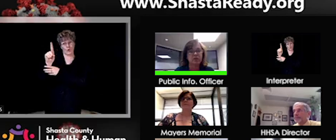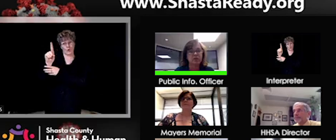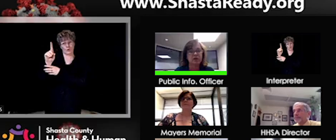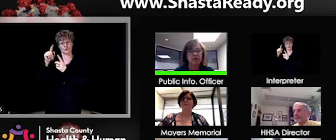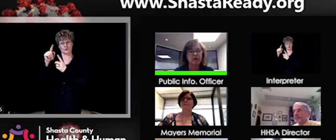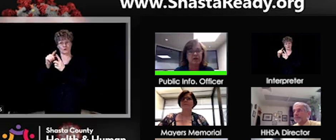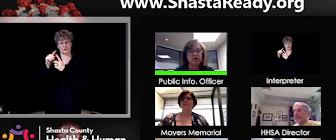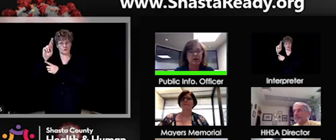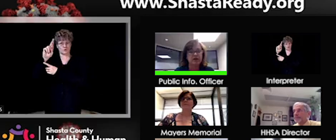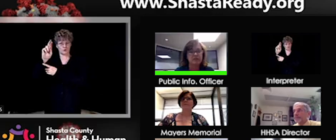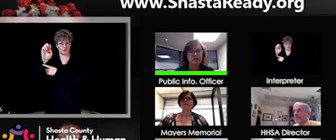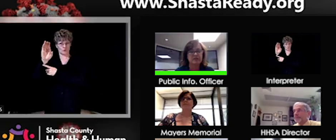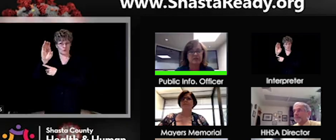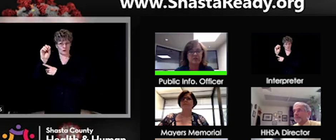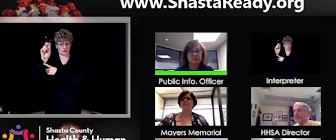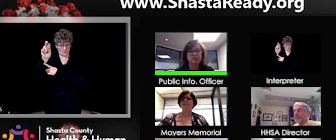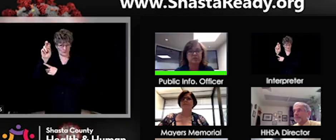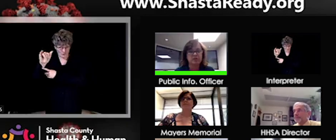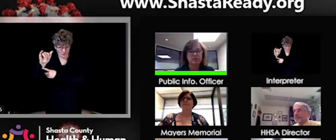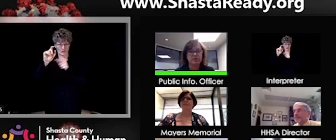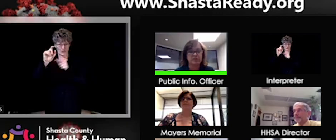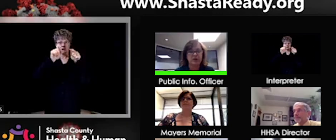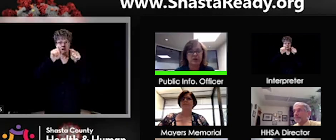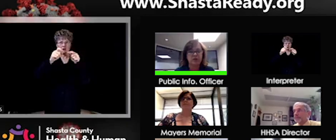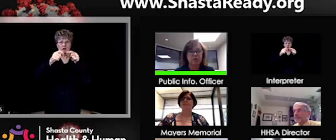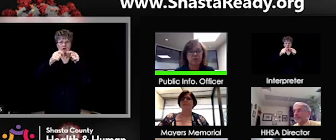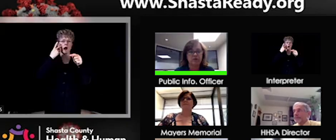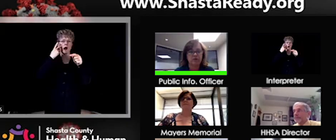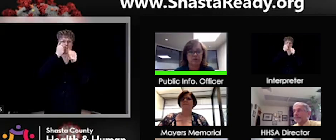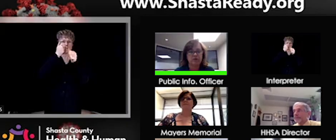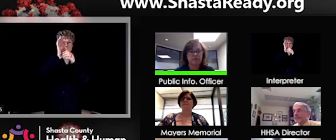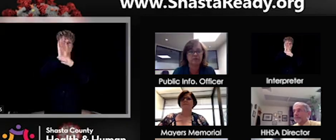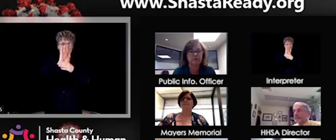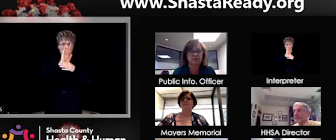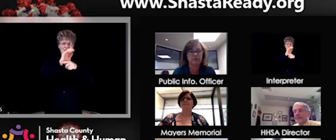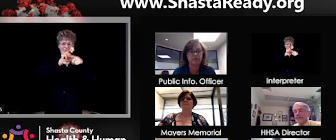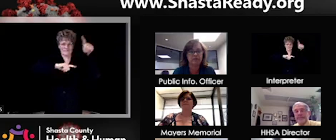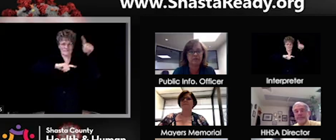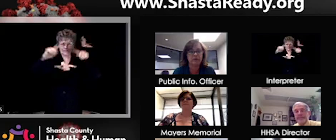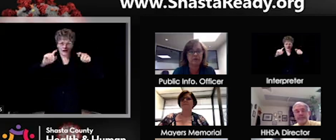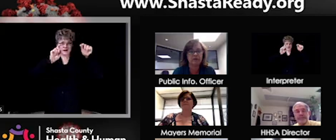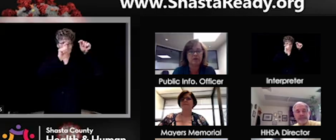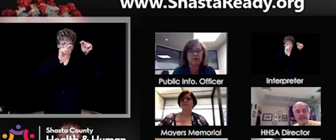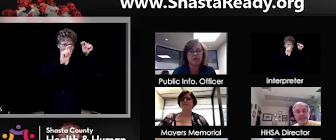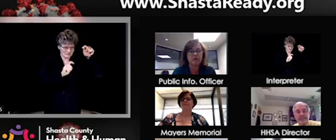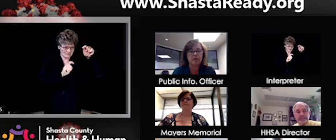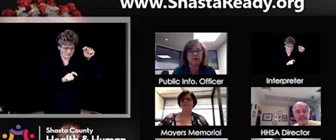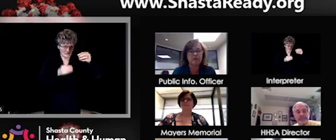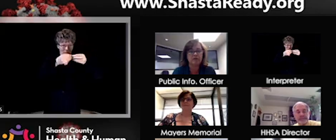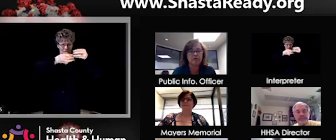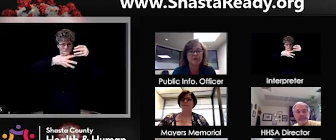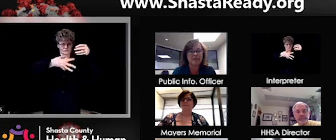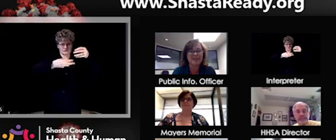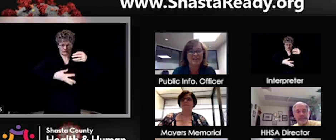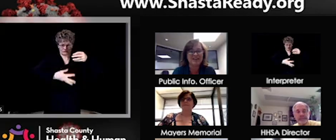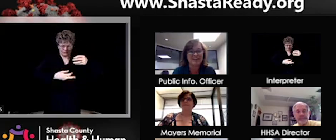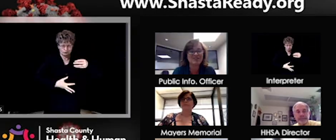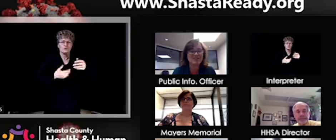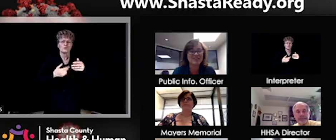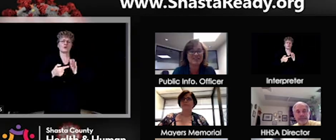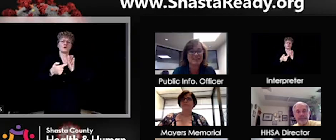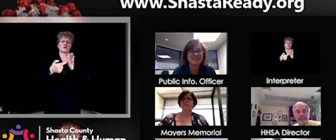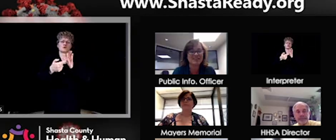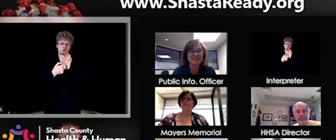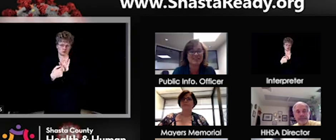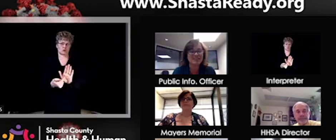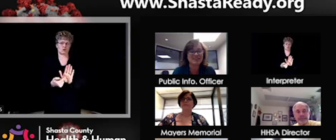and guidelines for the various businesses, which, which we hope will be helpful. Thanks, Carrie. Thank you,